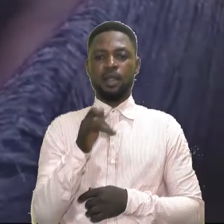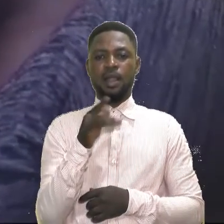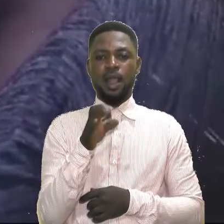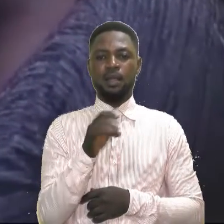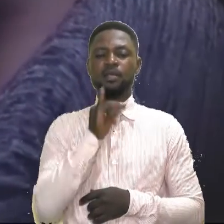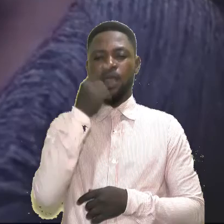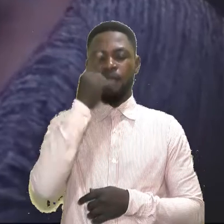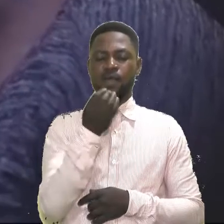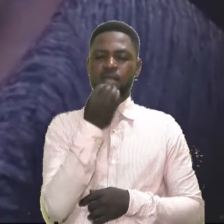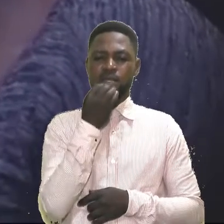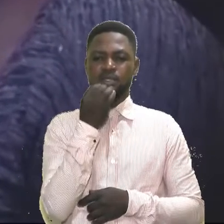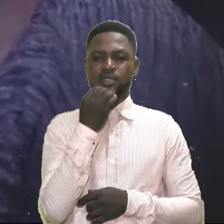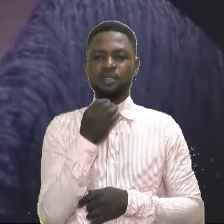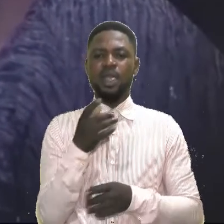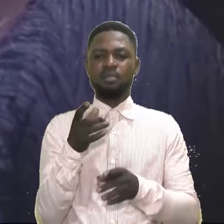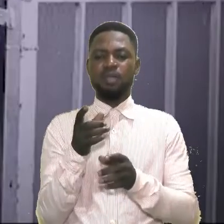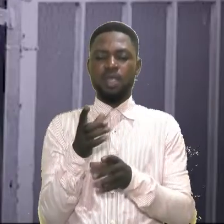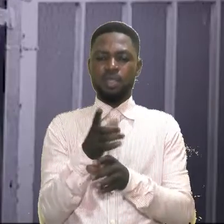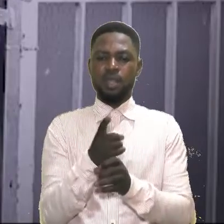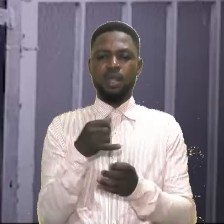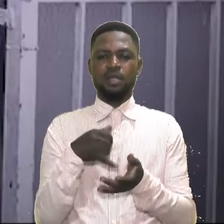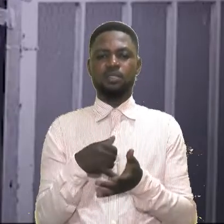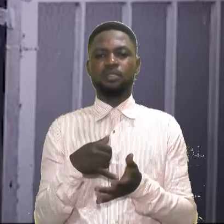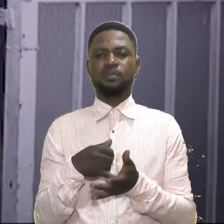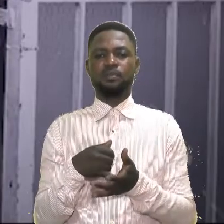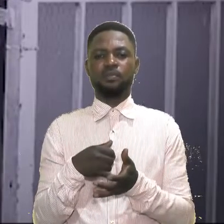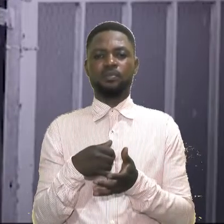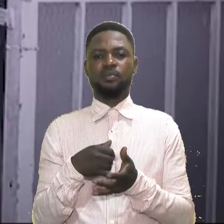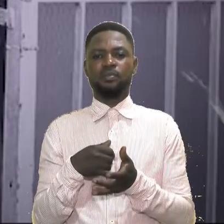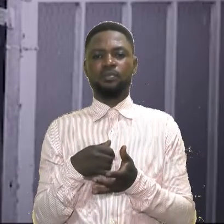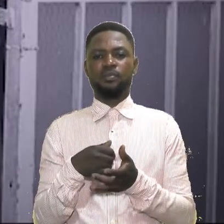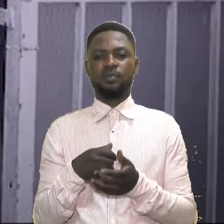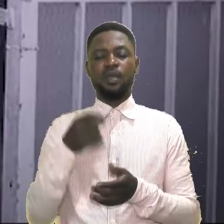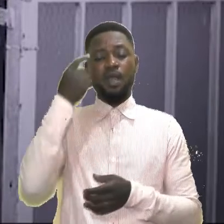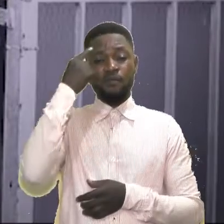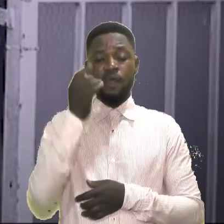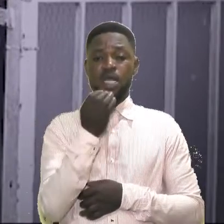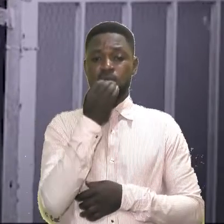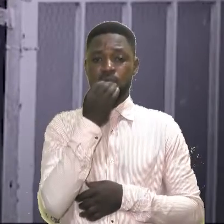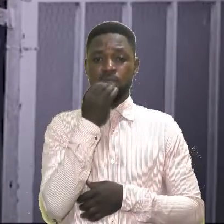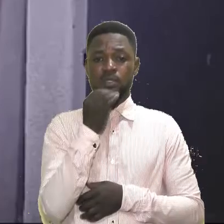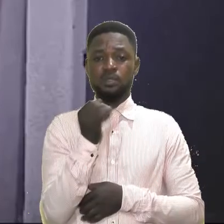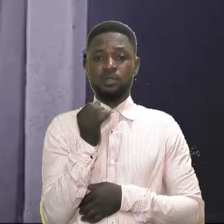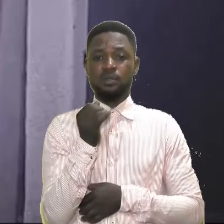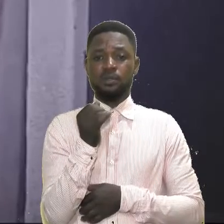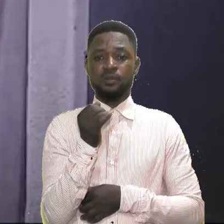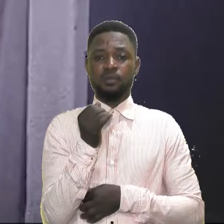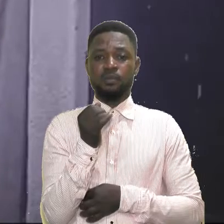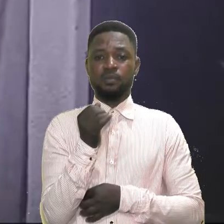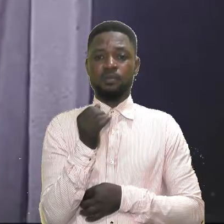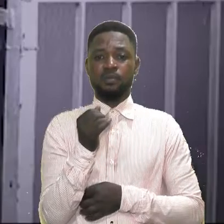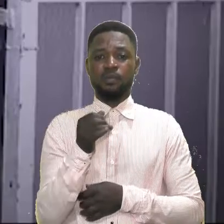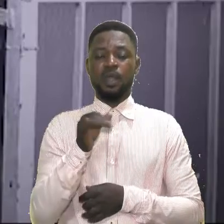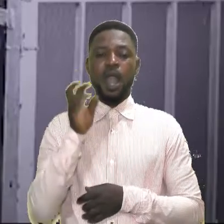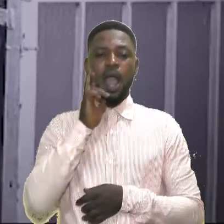Alex, it's for eating. Come on. Let's take it. Auntie, for eating. Nobody